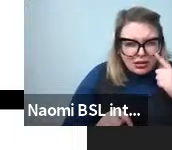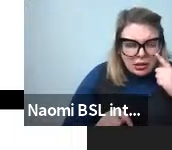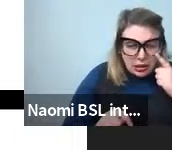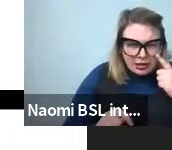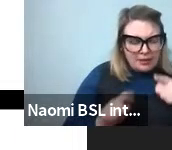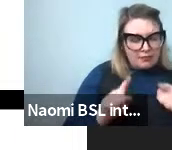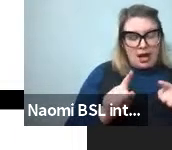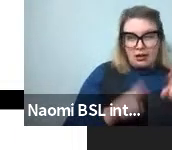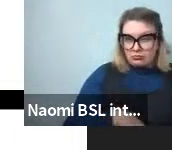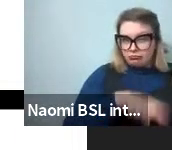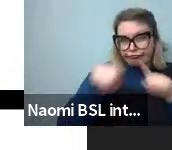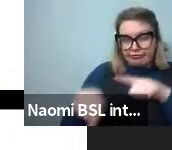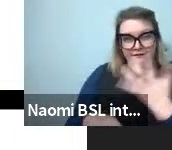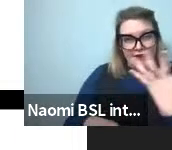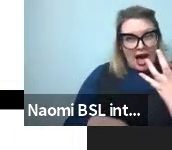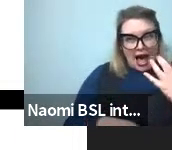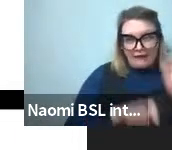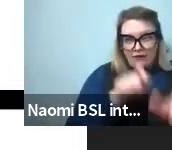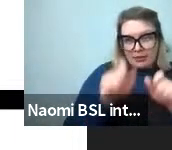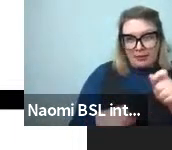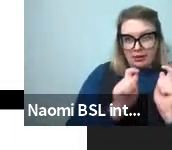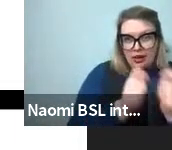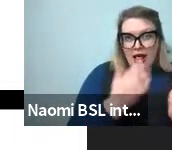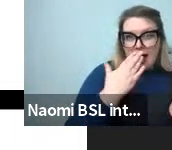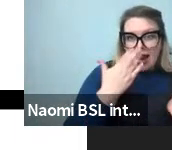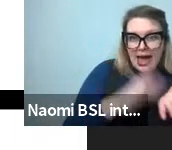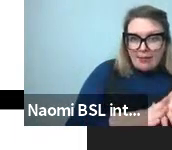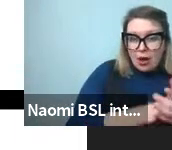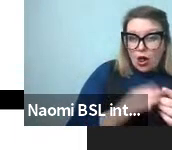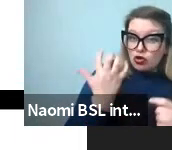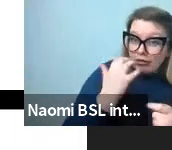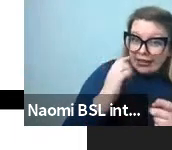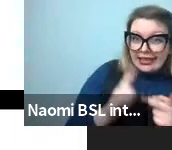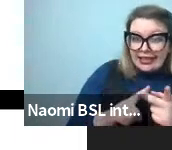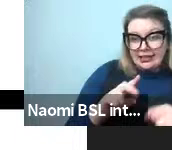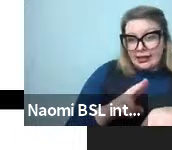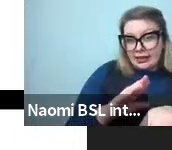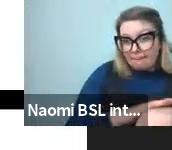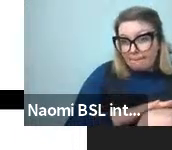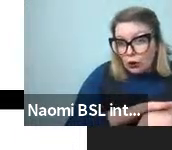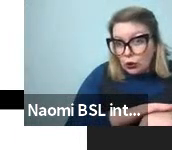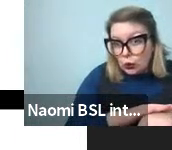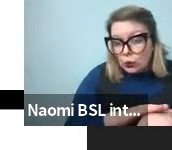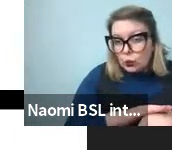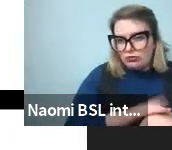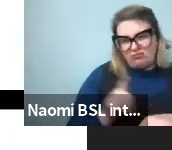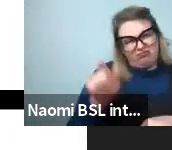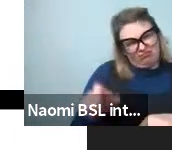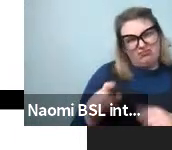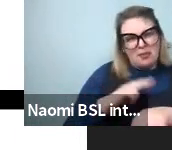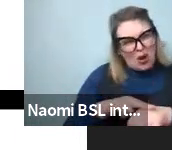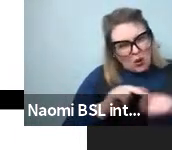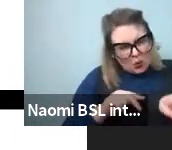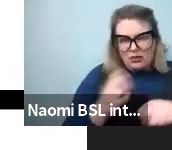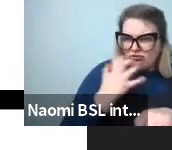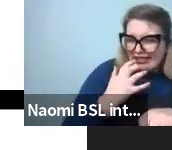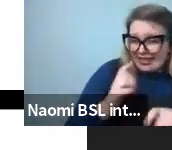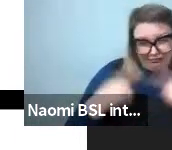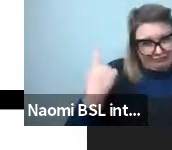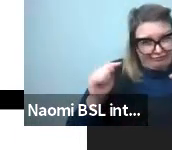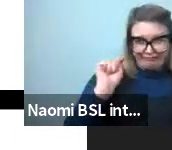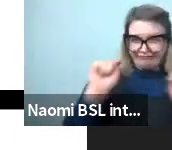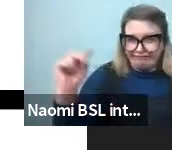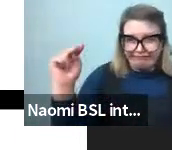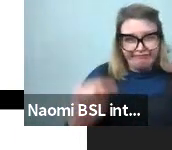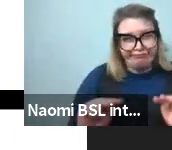lot of variability in how people label, for instance, the green, blue space, the group space, or, you know, other aspects of, of the space. There's differences of